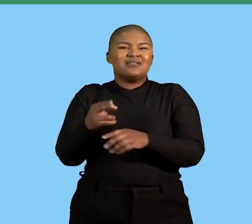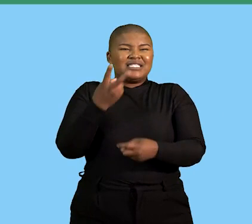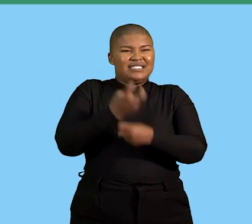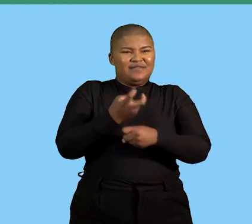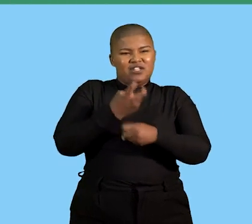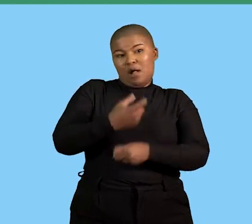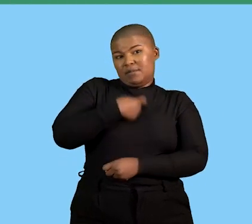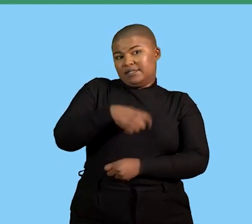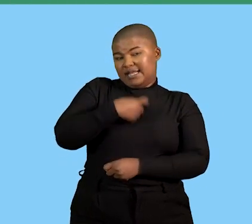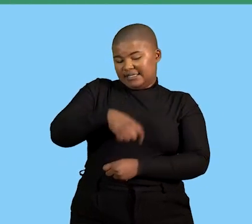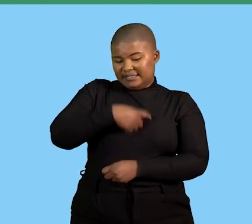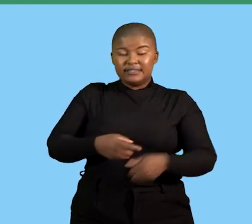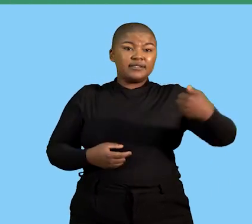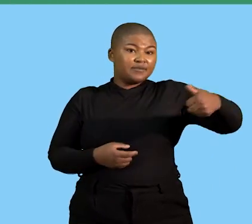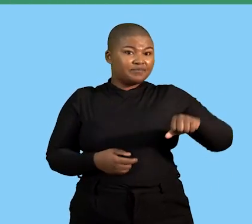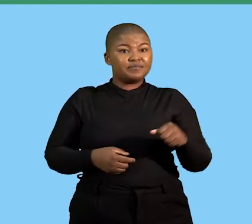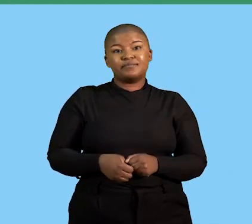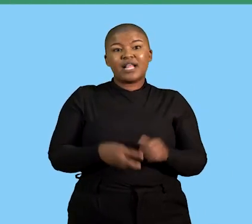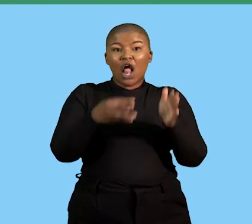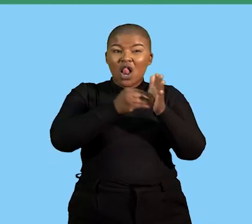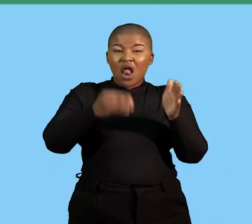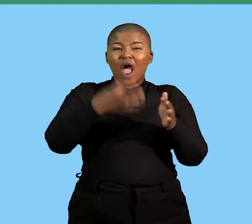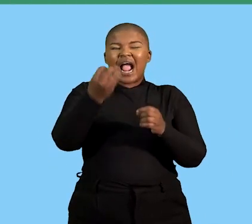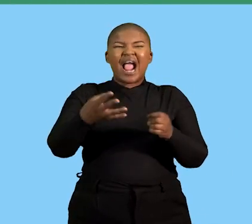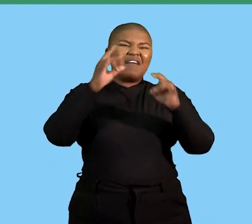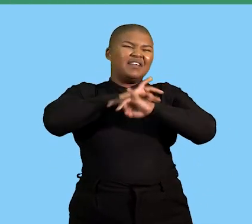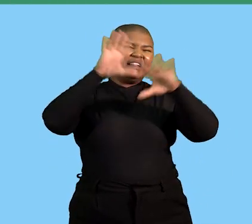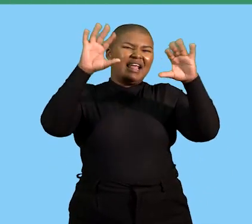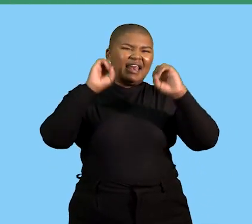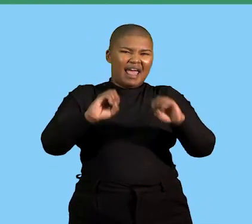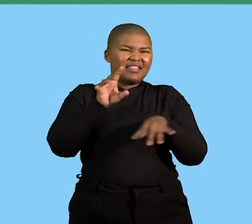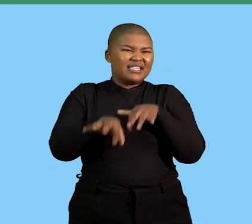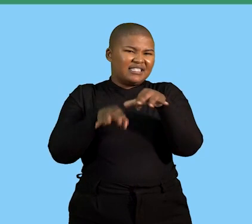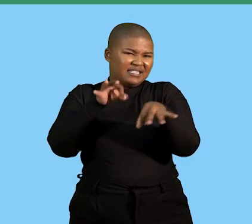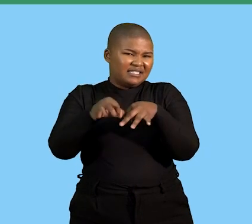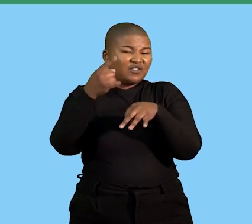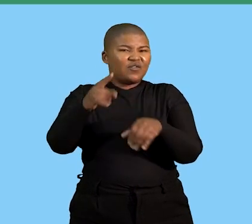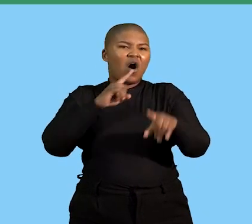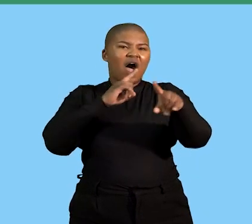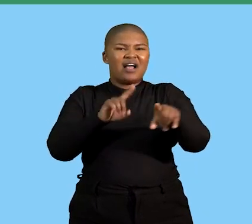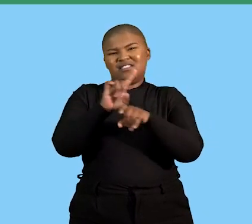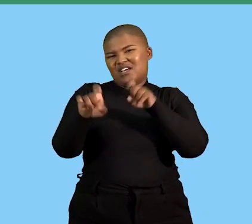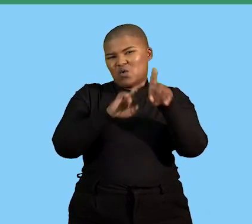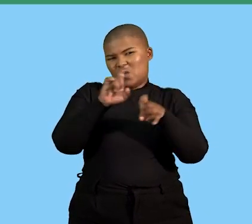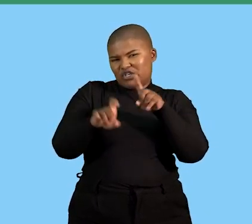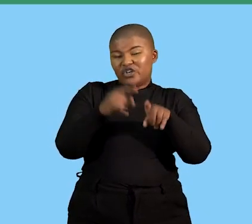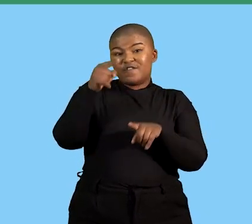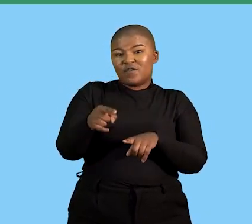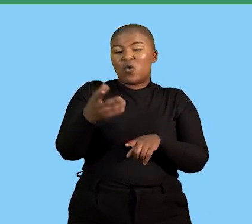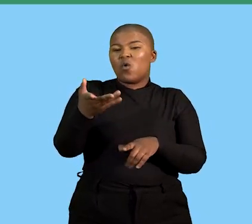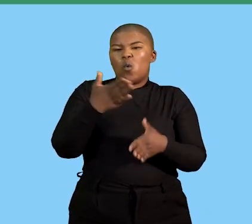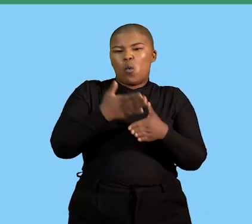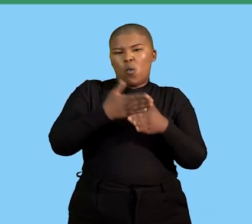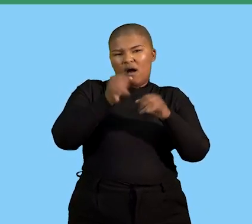from the scenario or statement and then learners provide unclear sentences when responding to questions on the